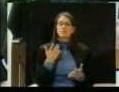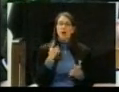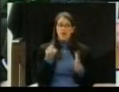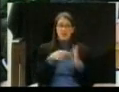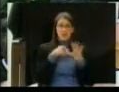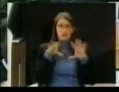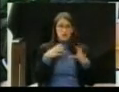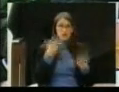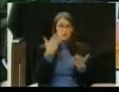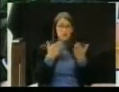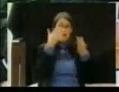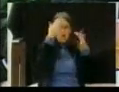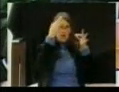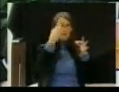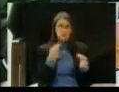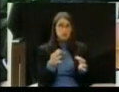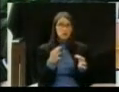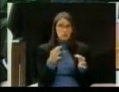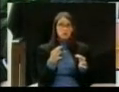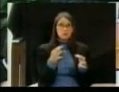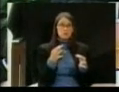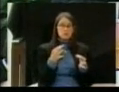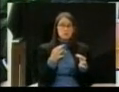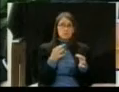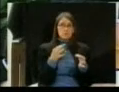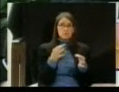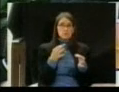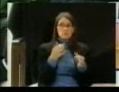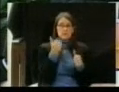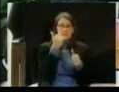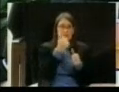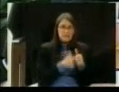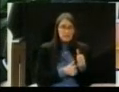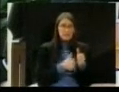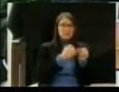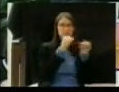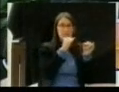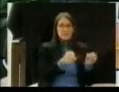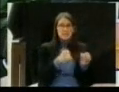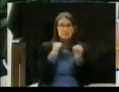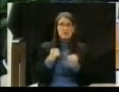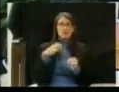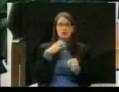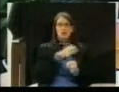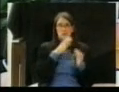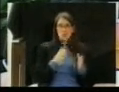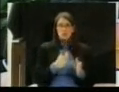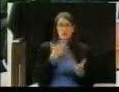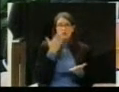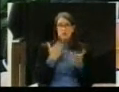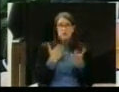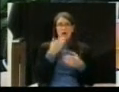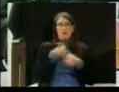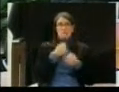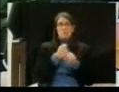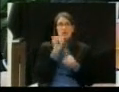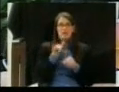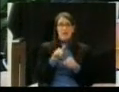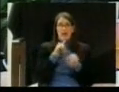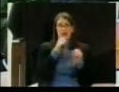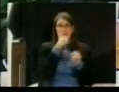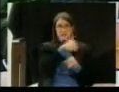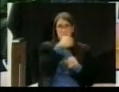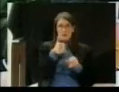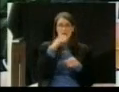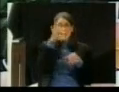commissioner may make it themselves and vote on whether to have a redo. I don't think you have to have a